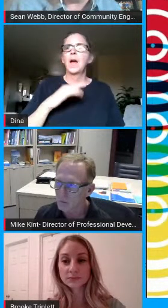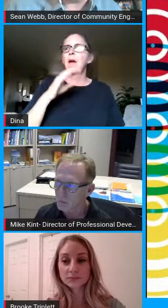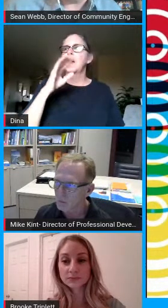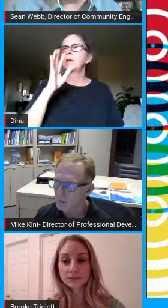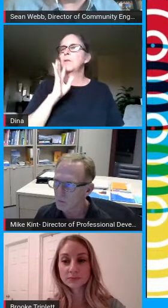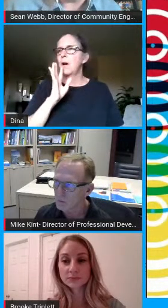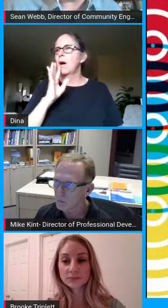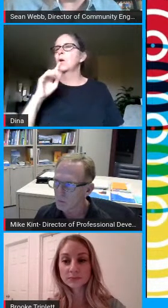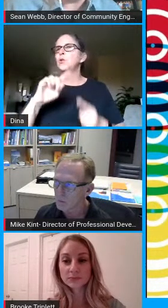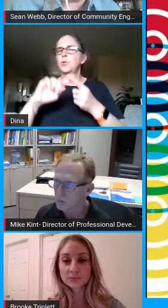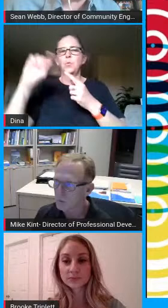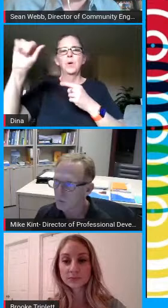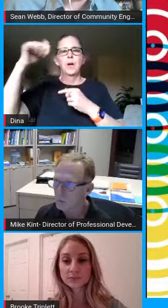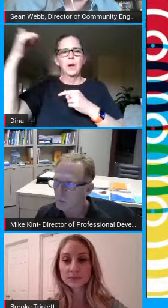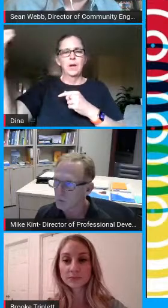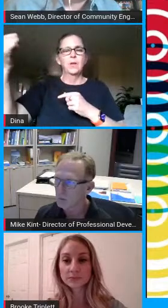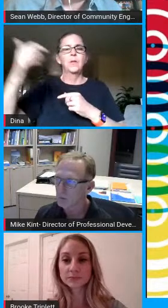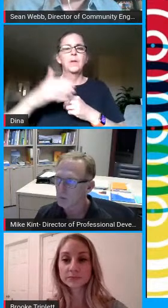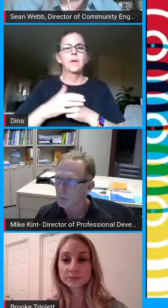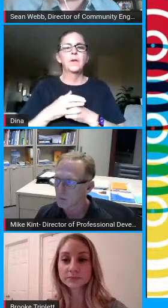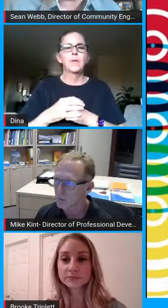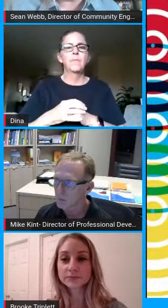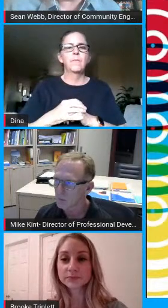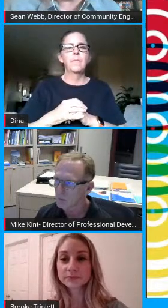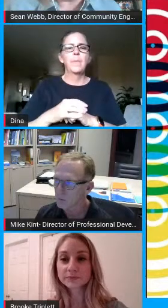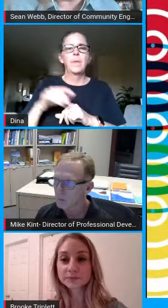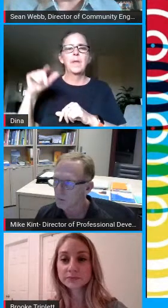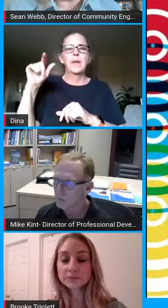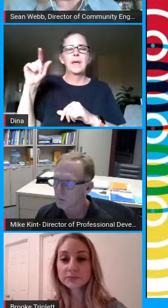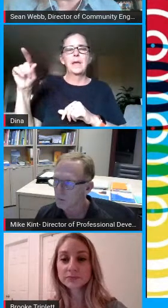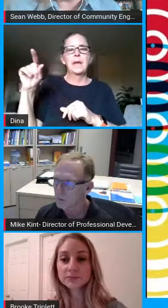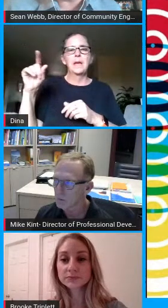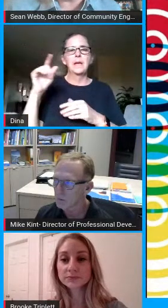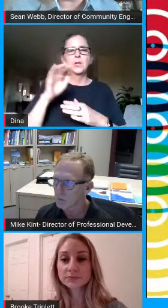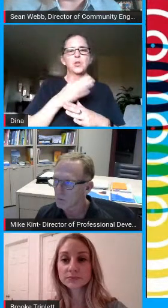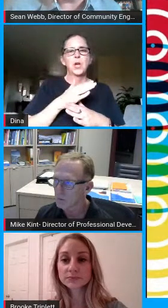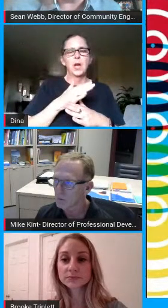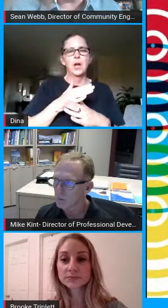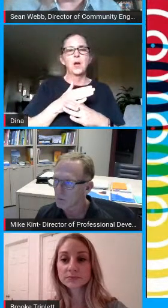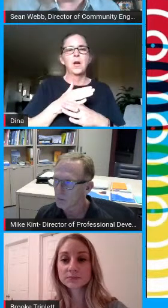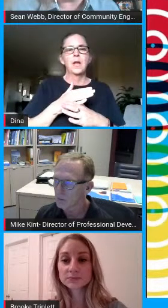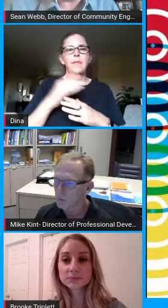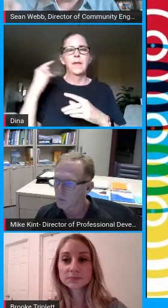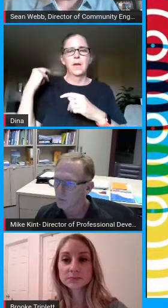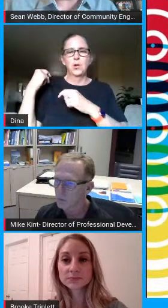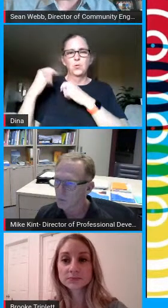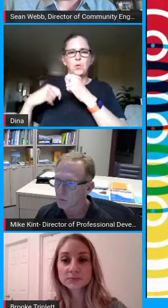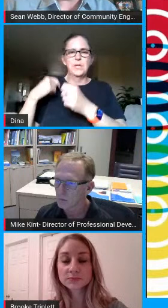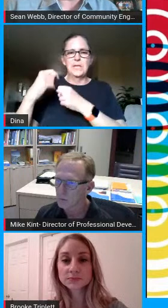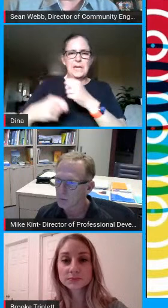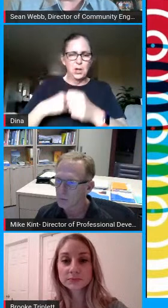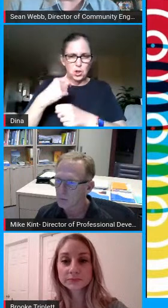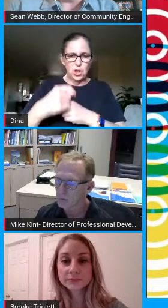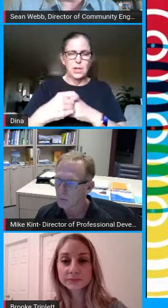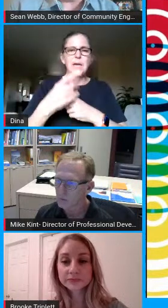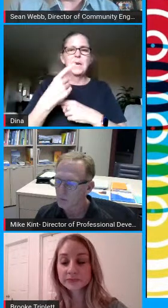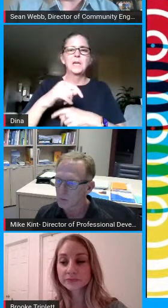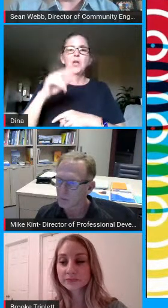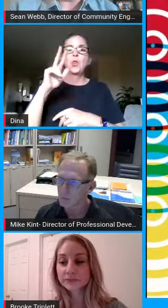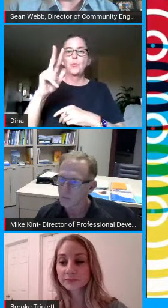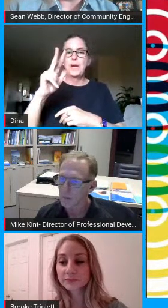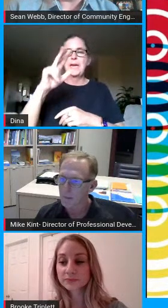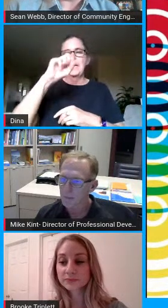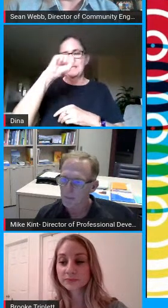athletic director on with classroom conversations and he shared that the traditional three seasons that we have for high school